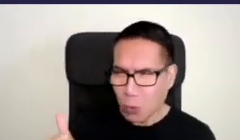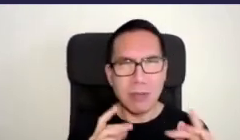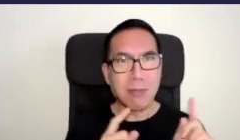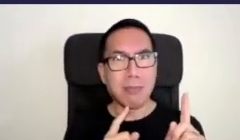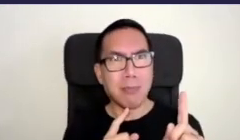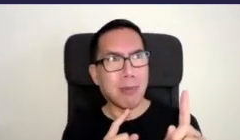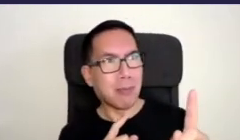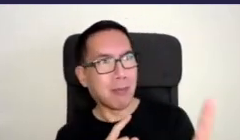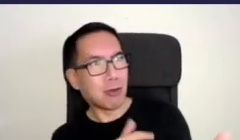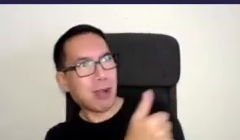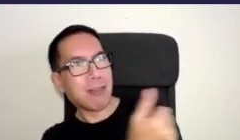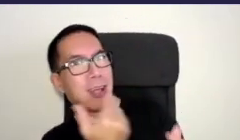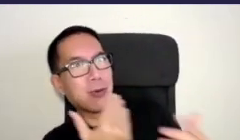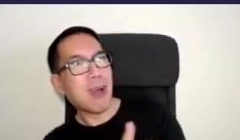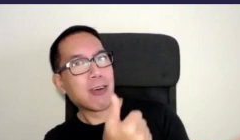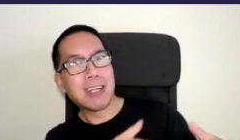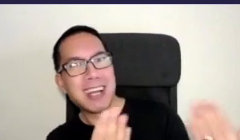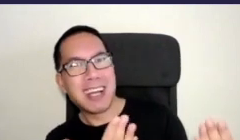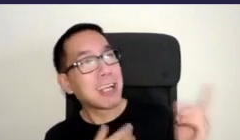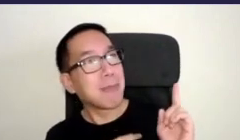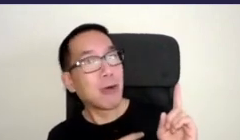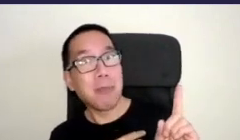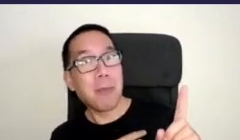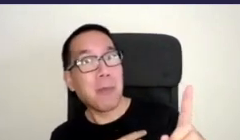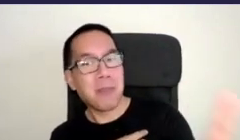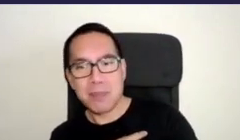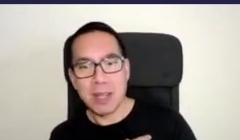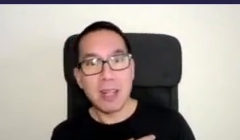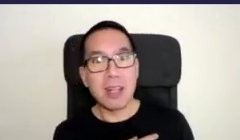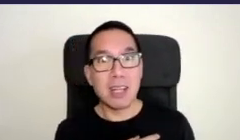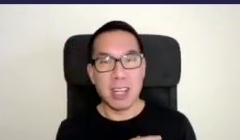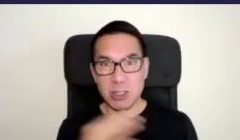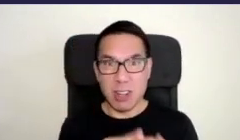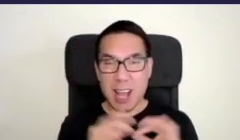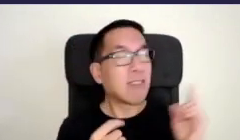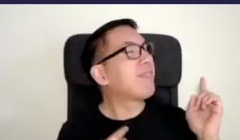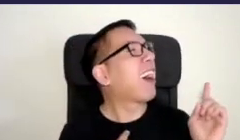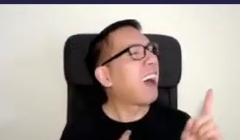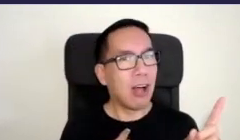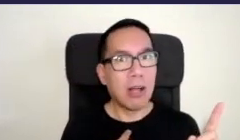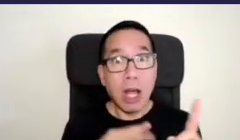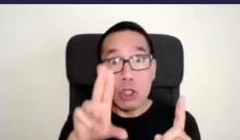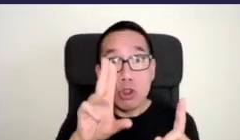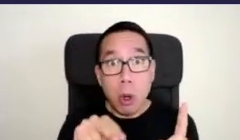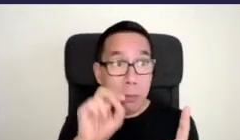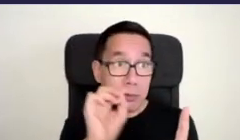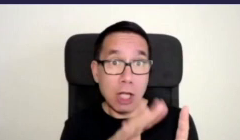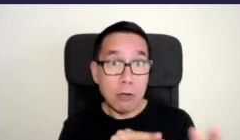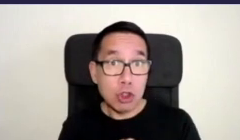great awesome have a great day kept on walking went past the garden he stopped turned around